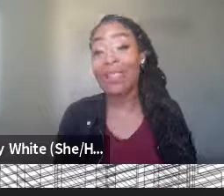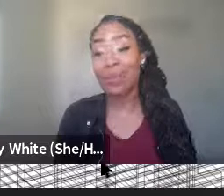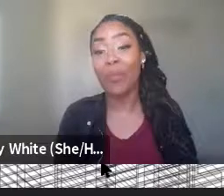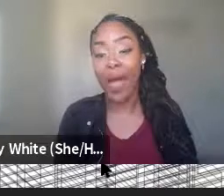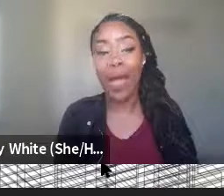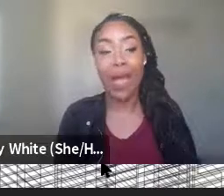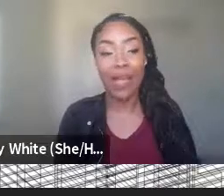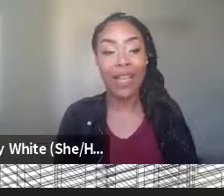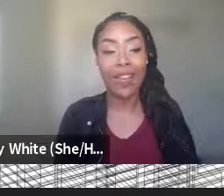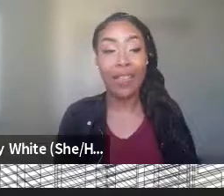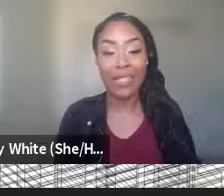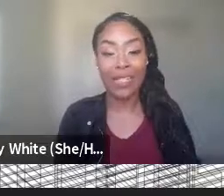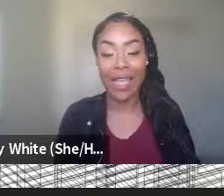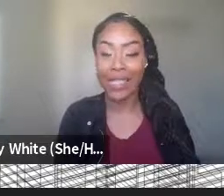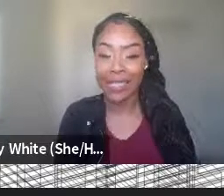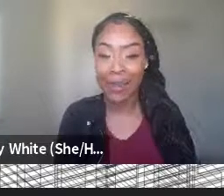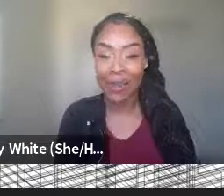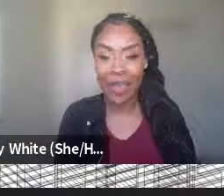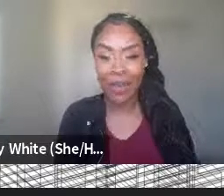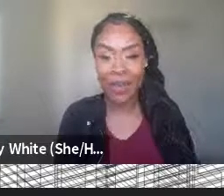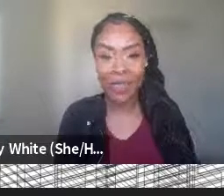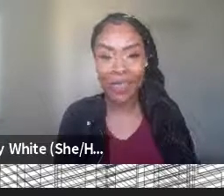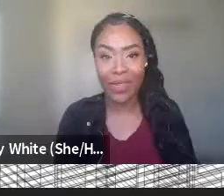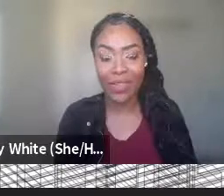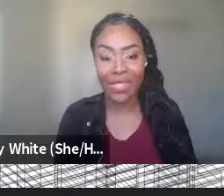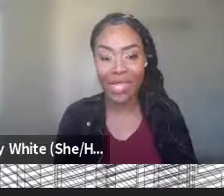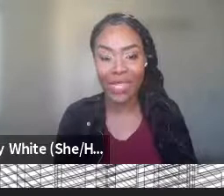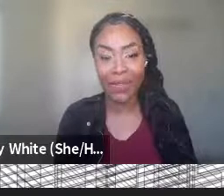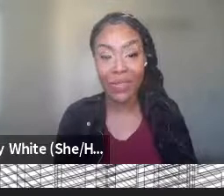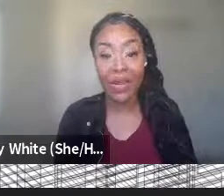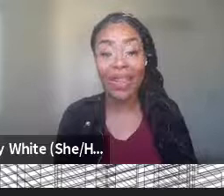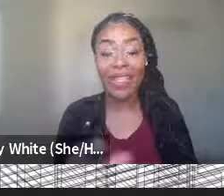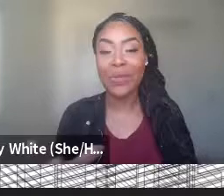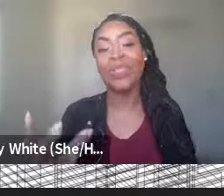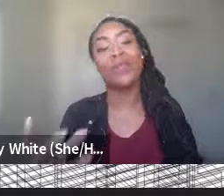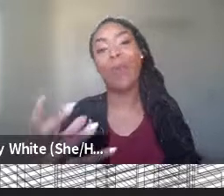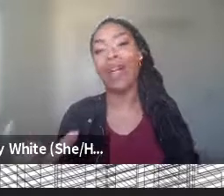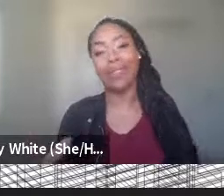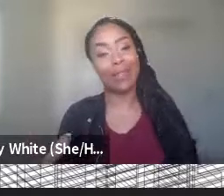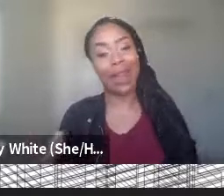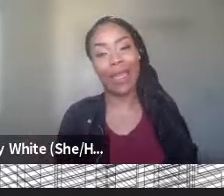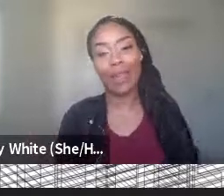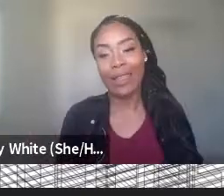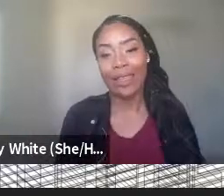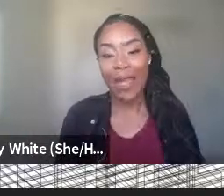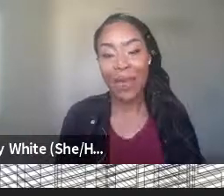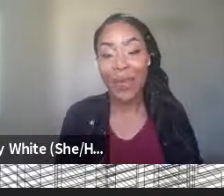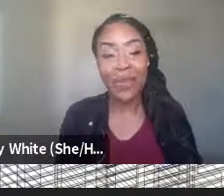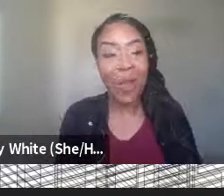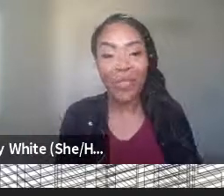acknowledging that that's a skill that they could use for their success in the future. Let's use it for positive, right?